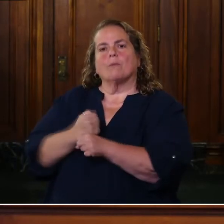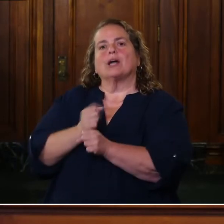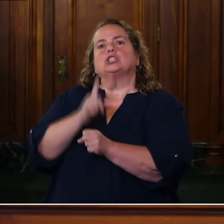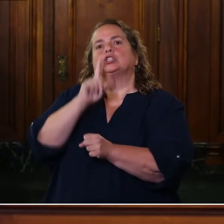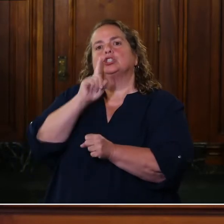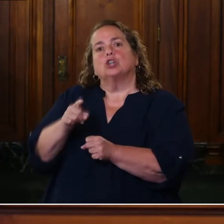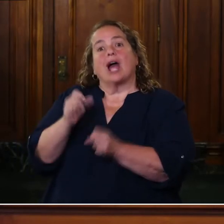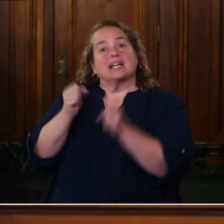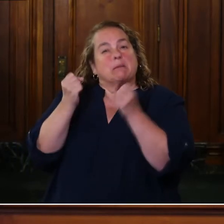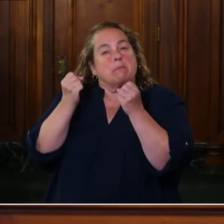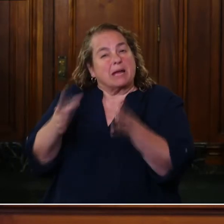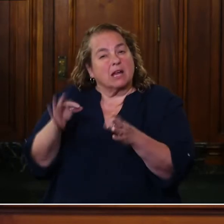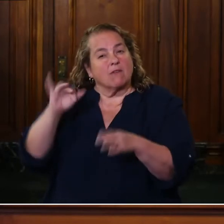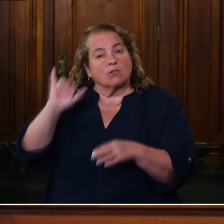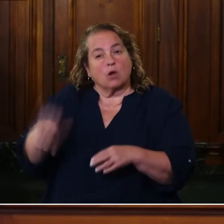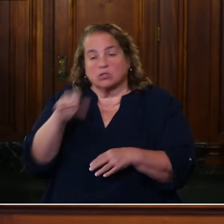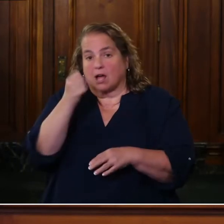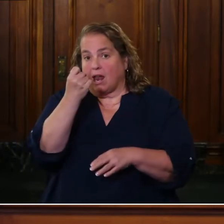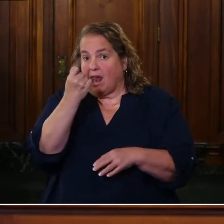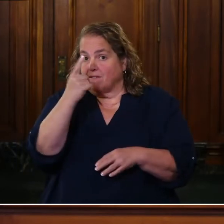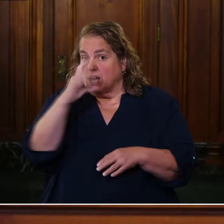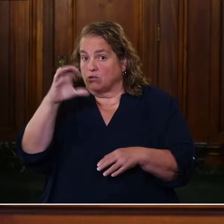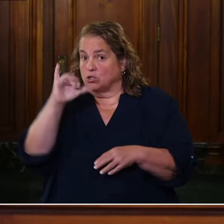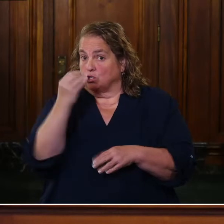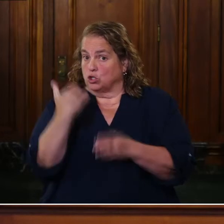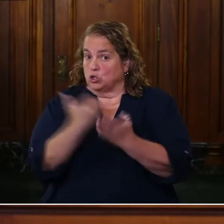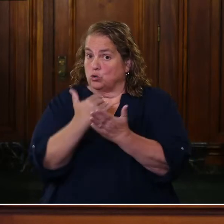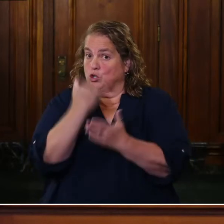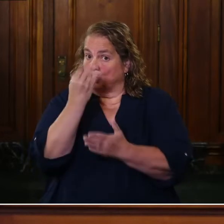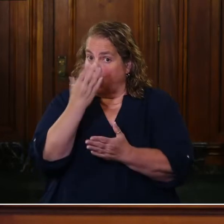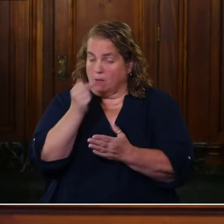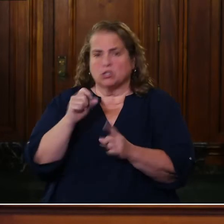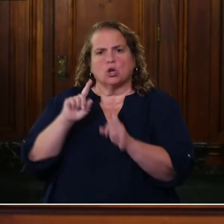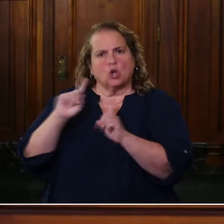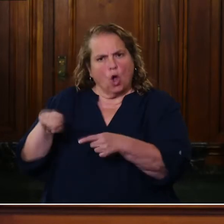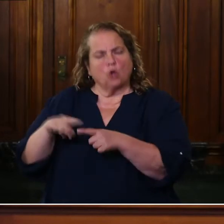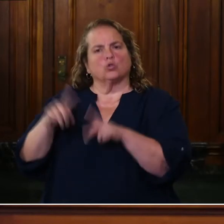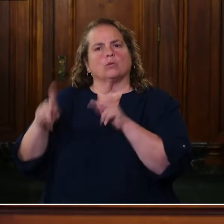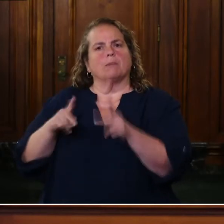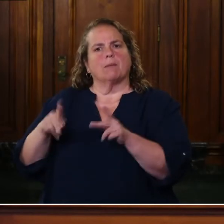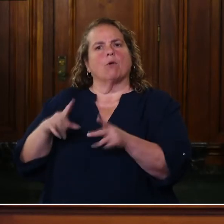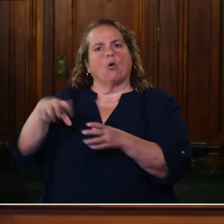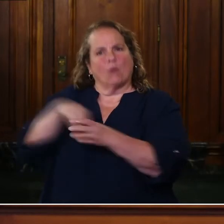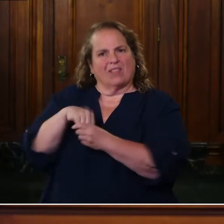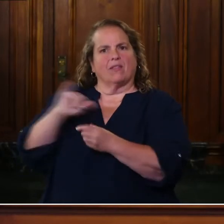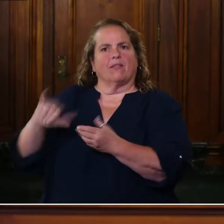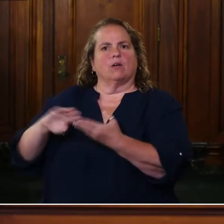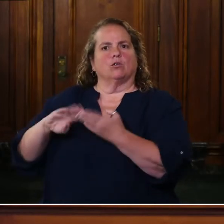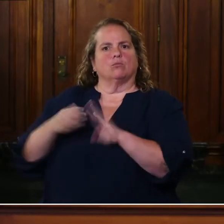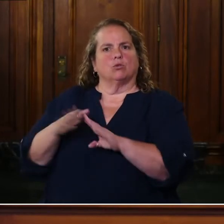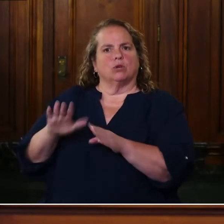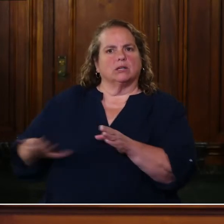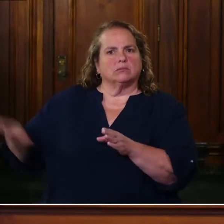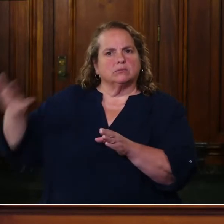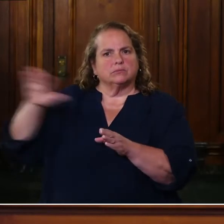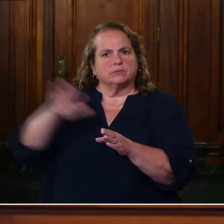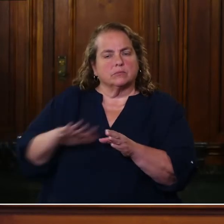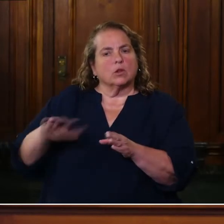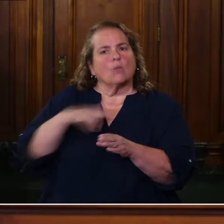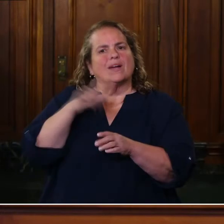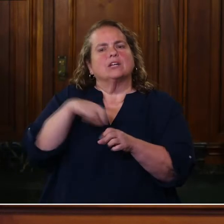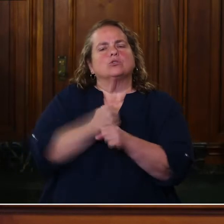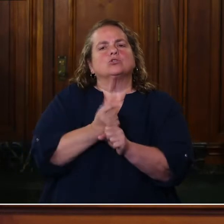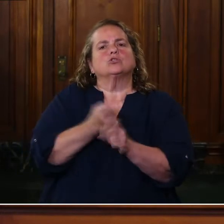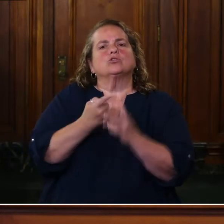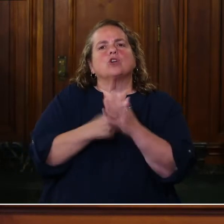that as many of those 1,100 new jobs go to people inside the community that we can start trying